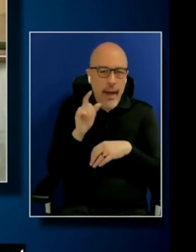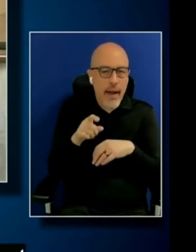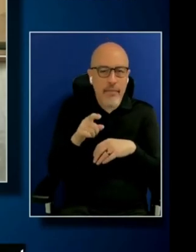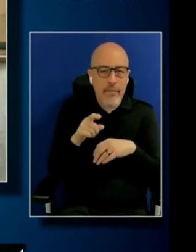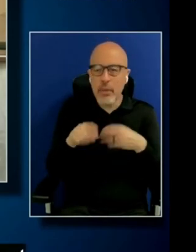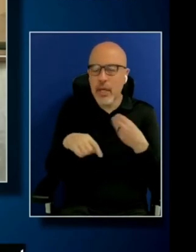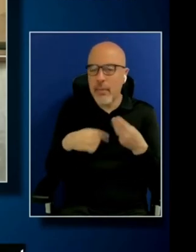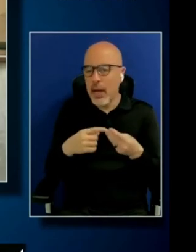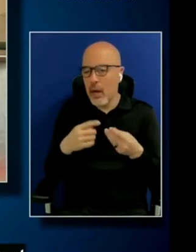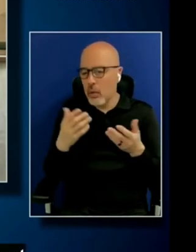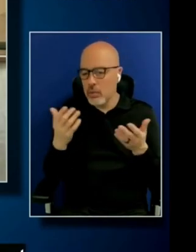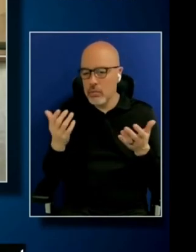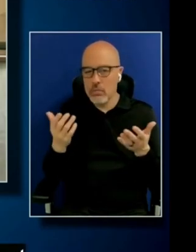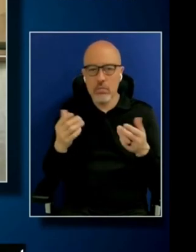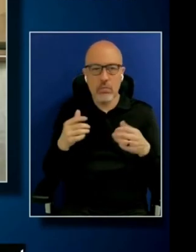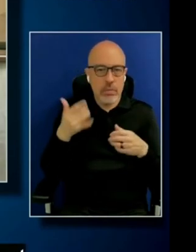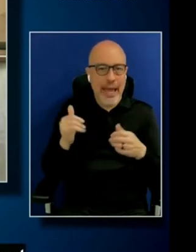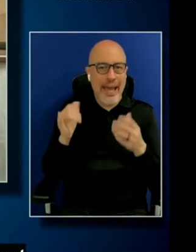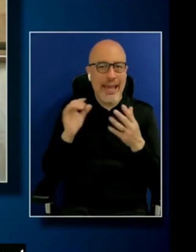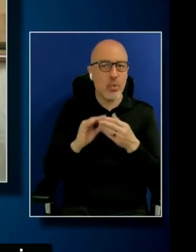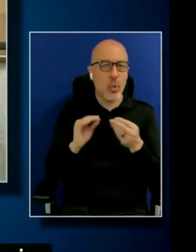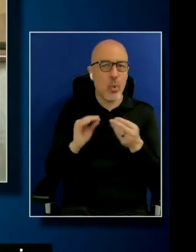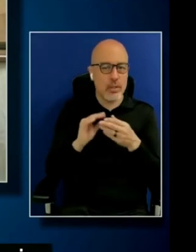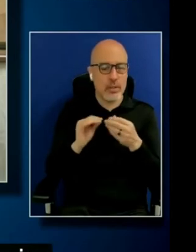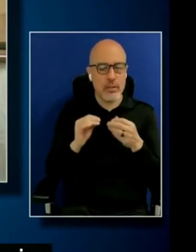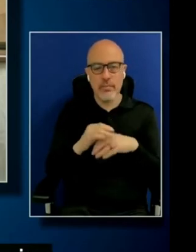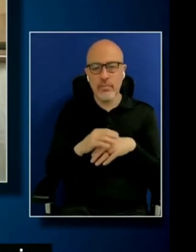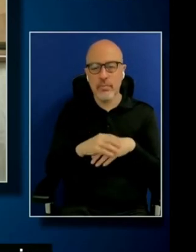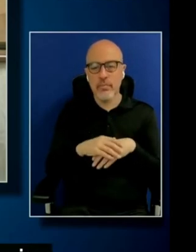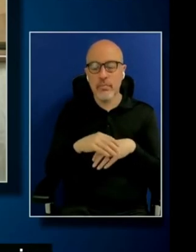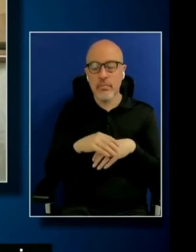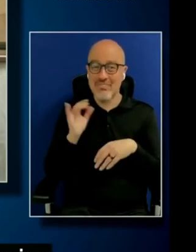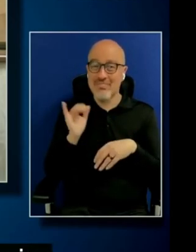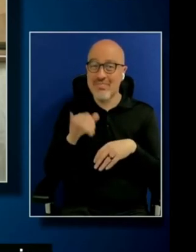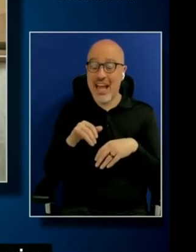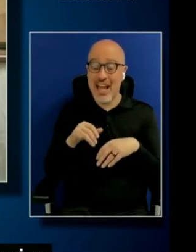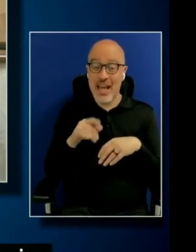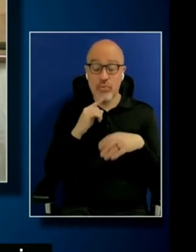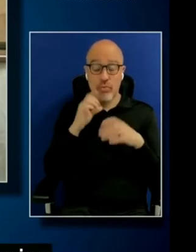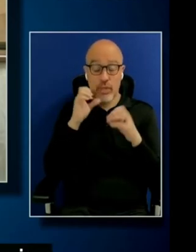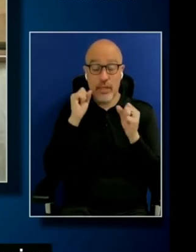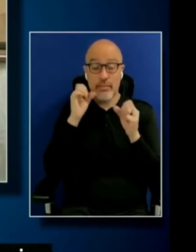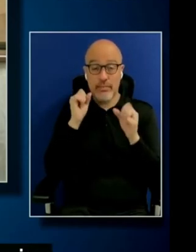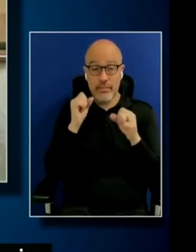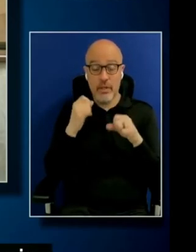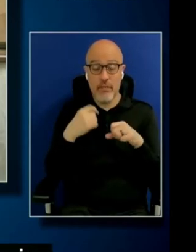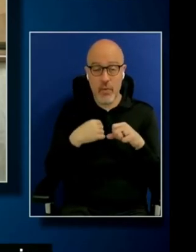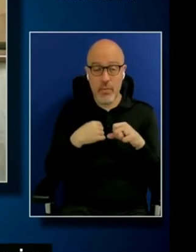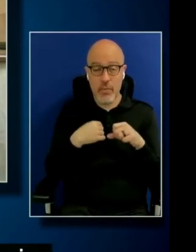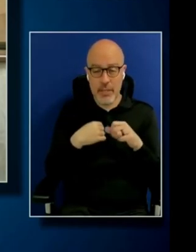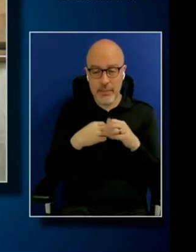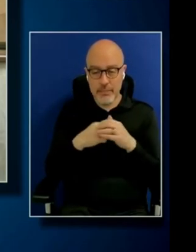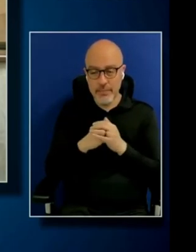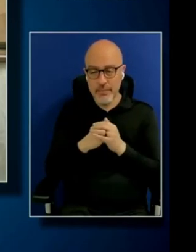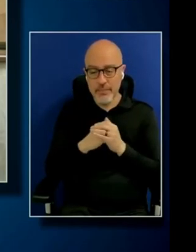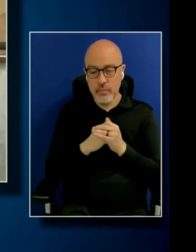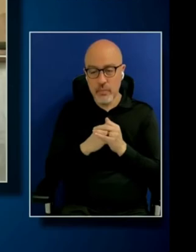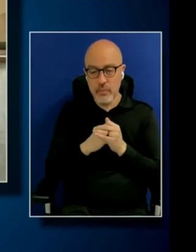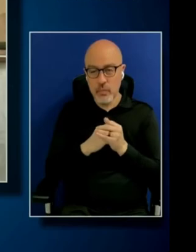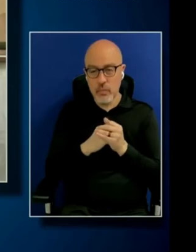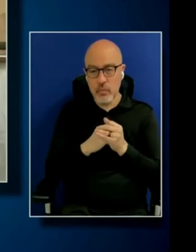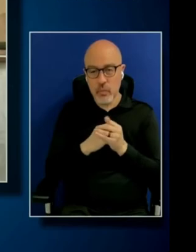gay stories. And so that's been very eye-opening for me. And I